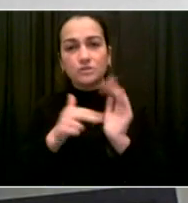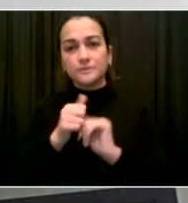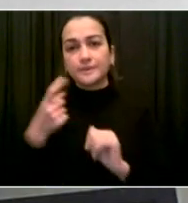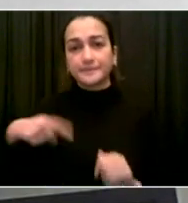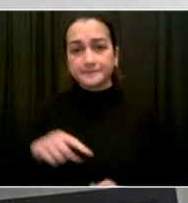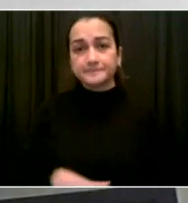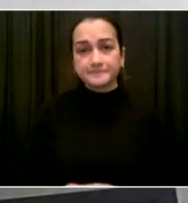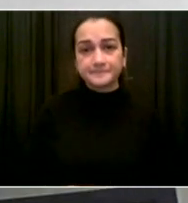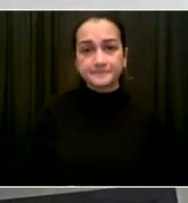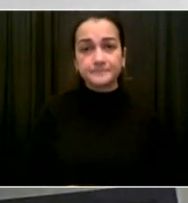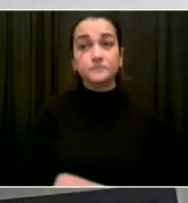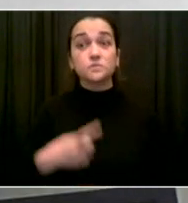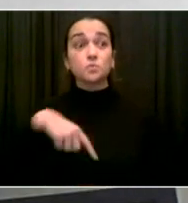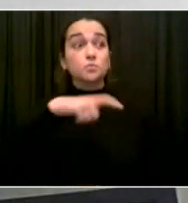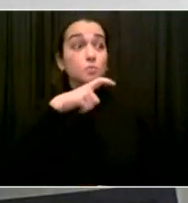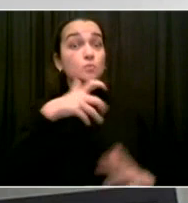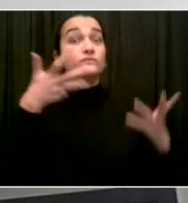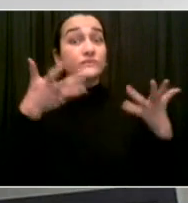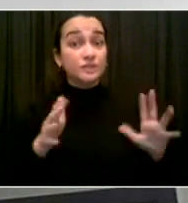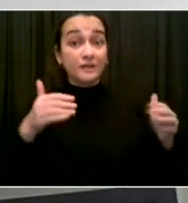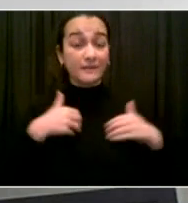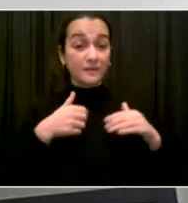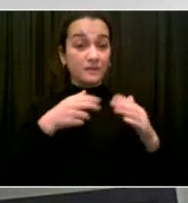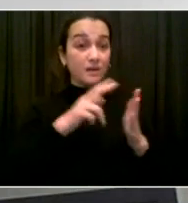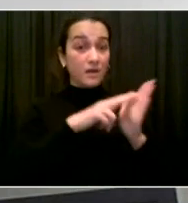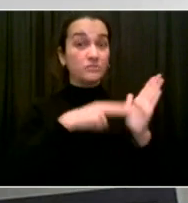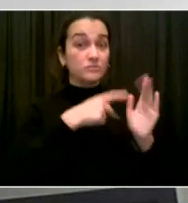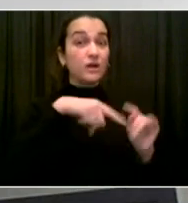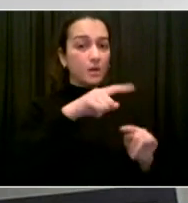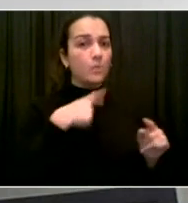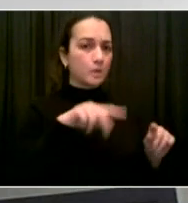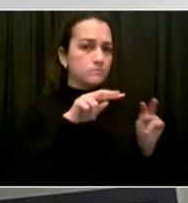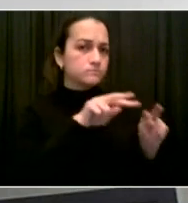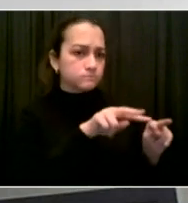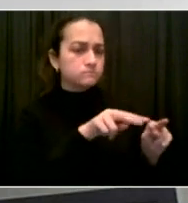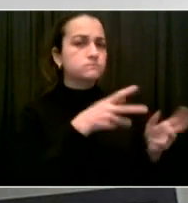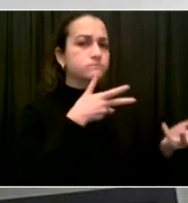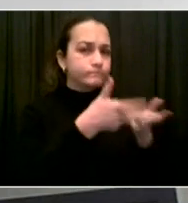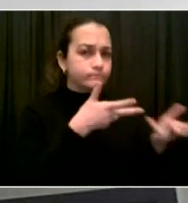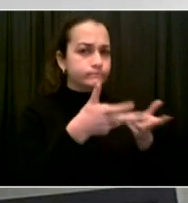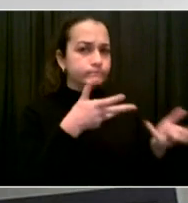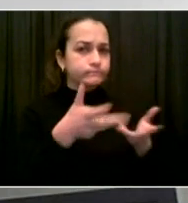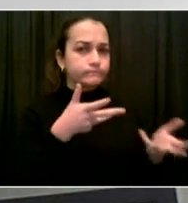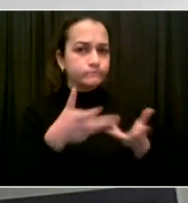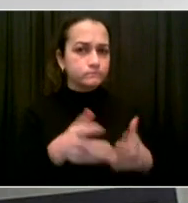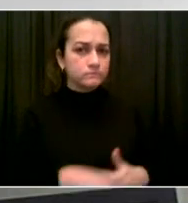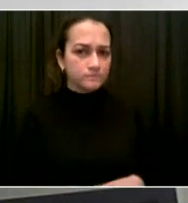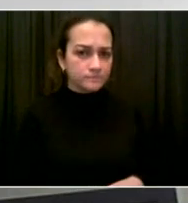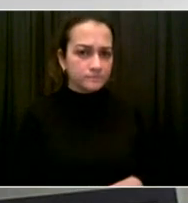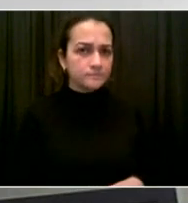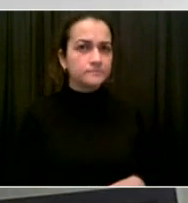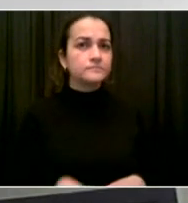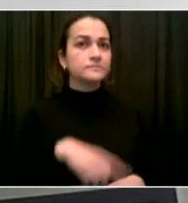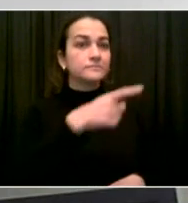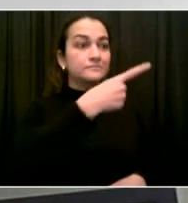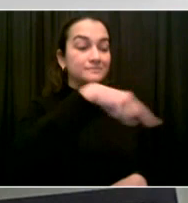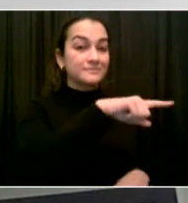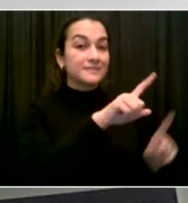first, the test is done in a very high-functioning lab, and I have great confidence in the results,